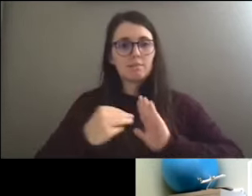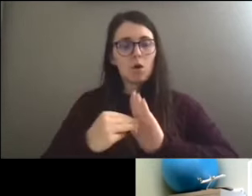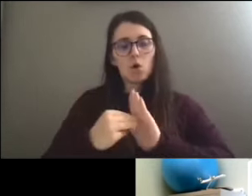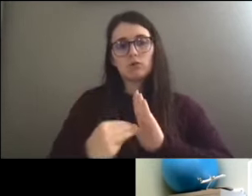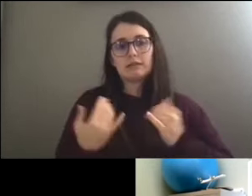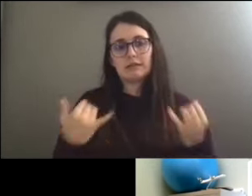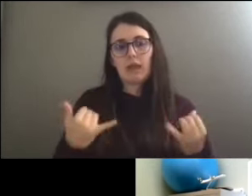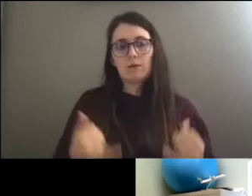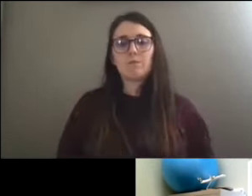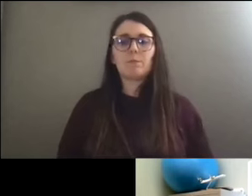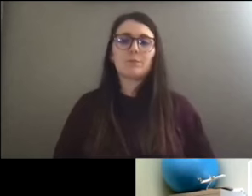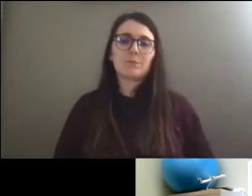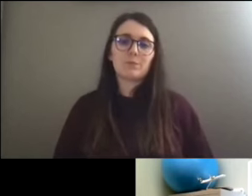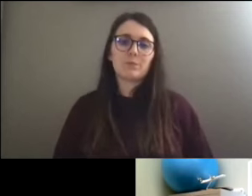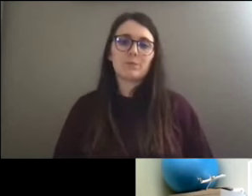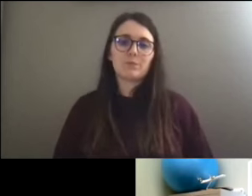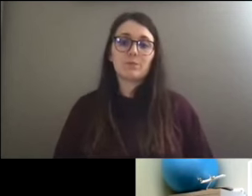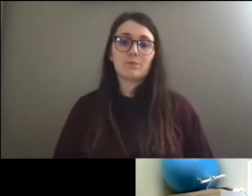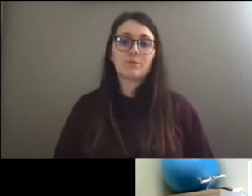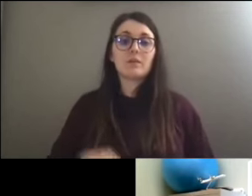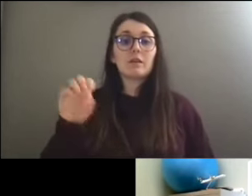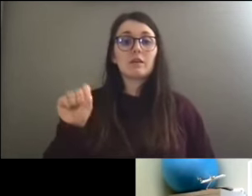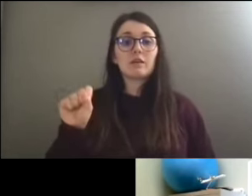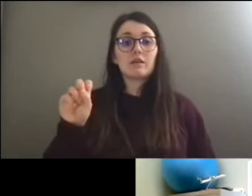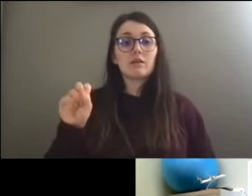Awesome. Thank you, Ayla. And Sophia?